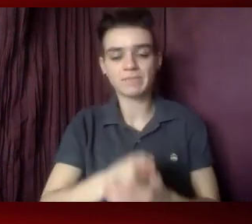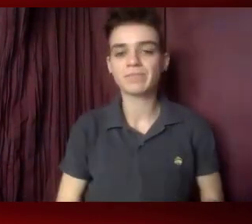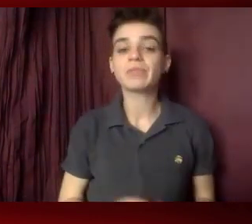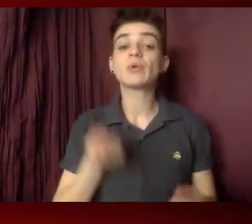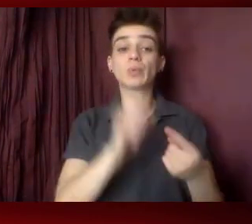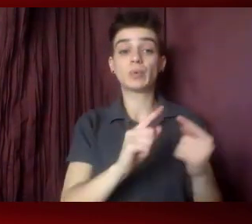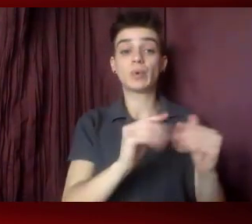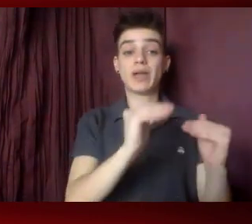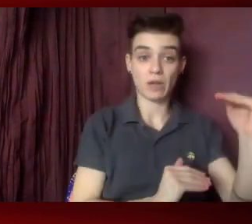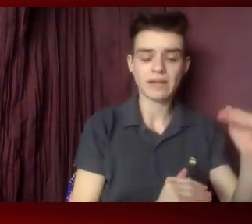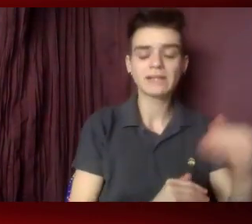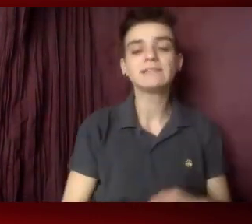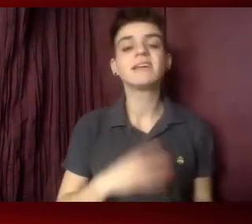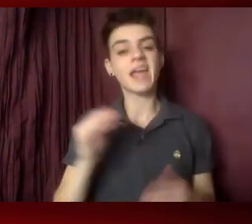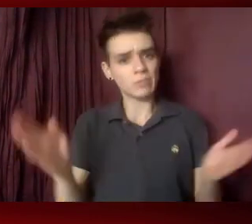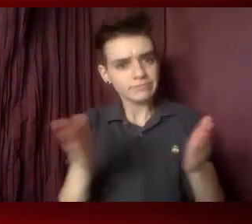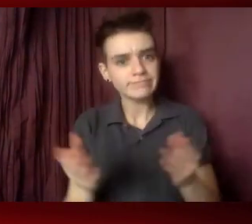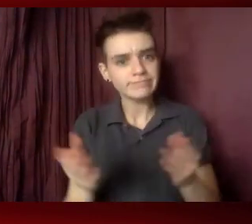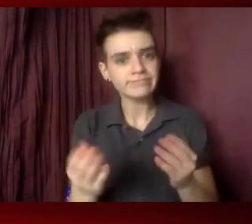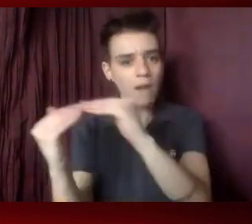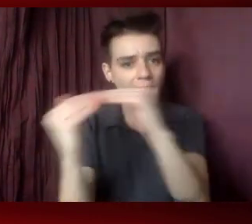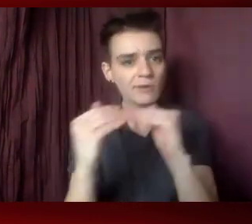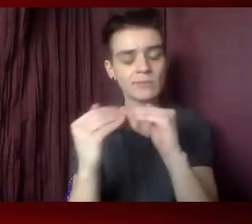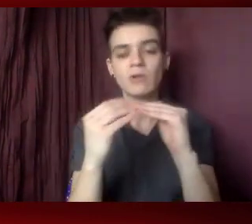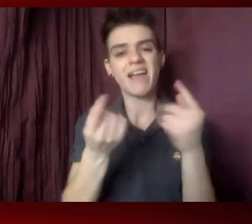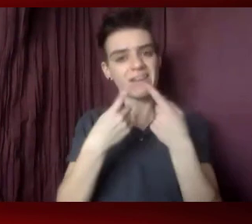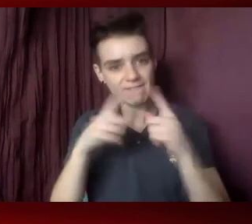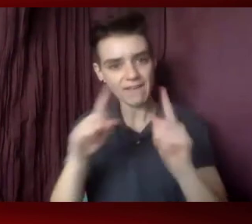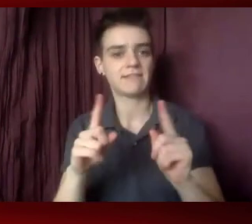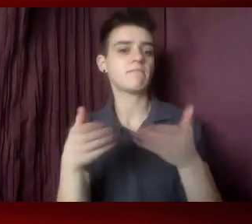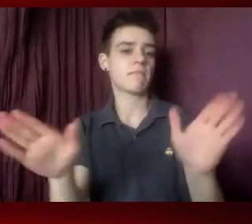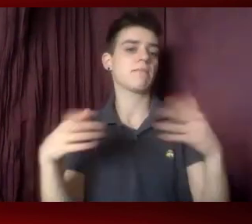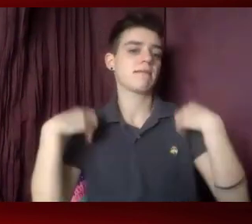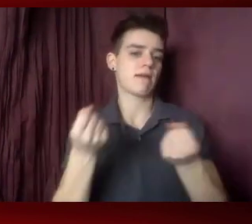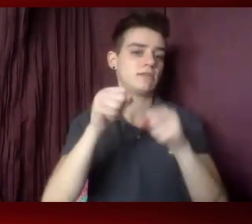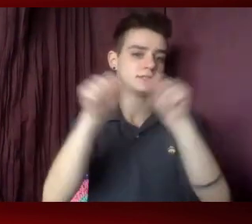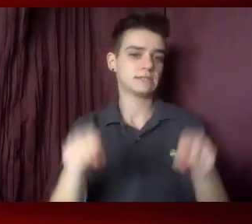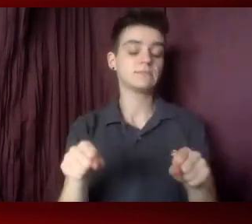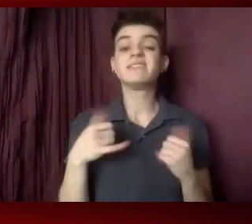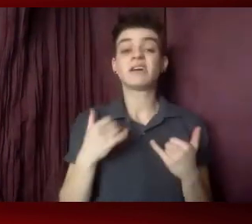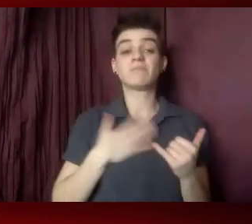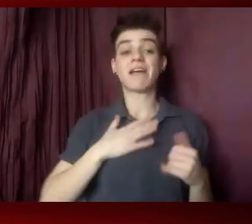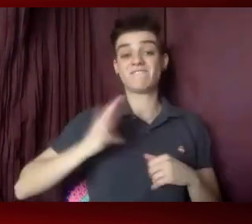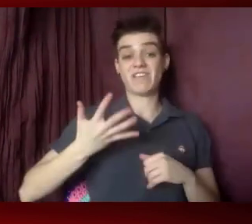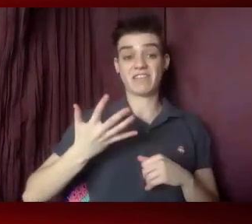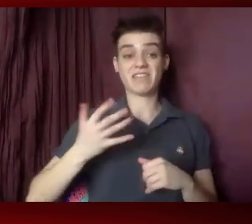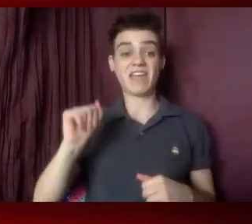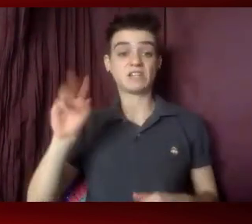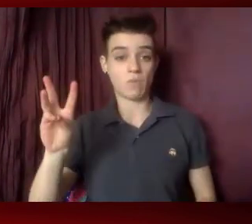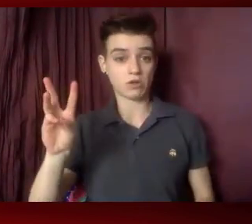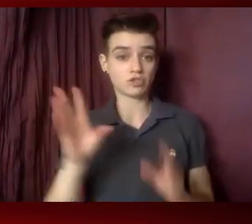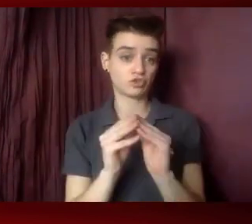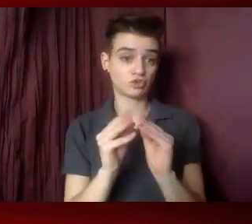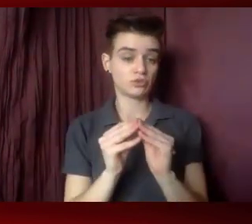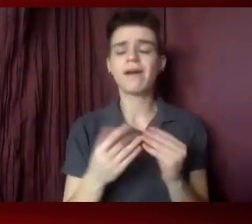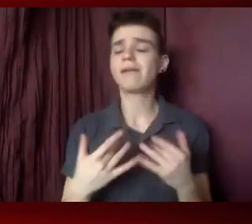and promoting more equitable and effective health and public health care systems. This will be my fifth AIDS Watch, I'm truly honored to share this